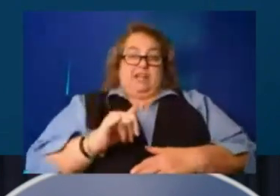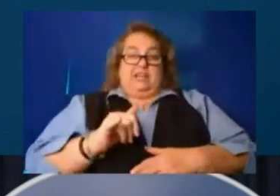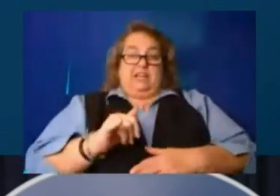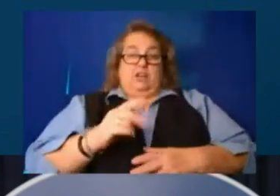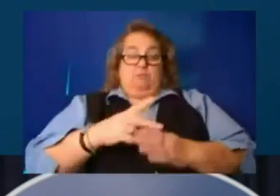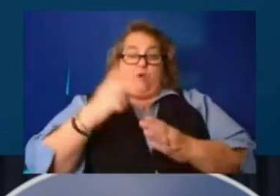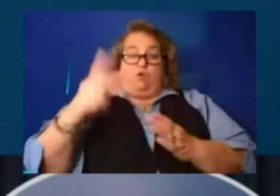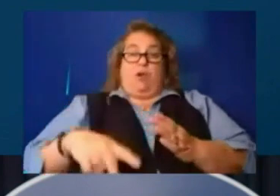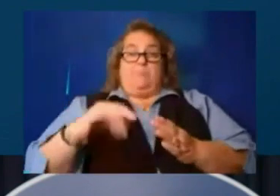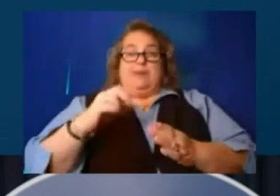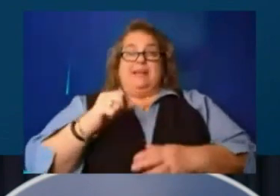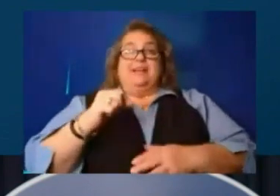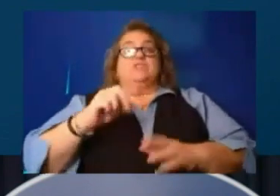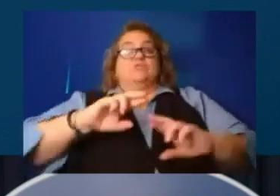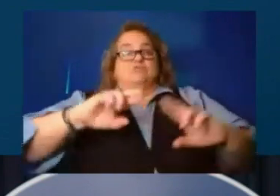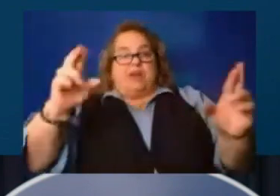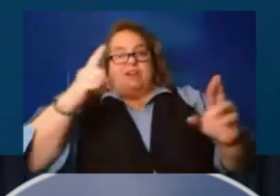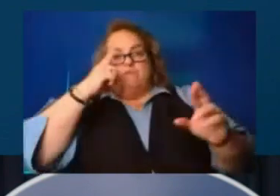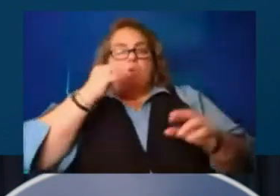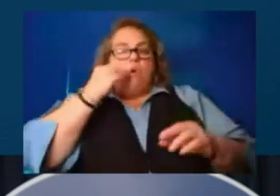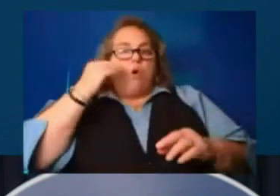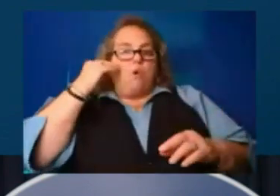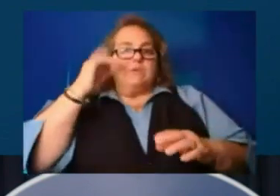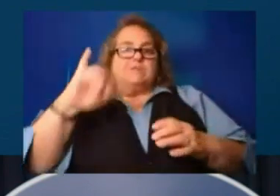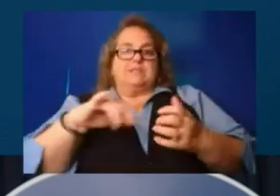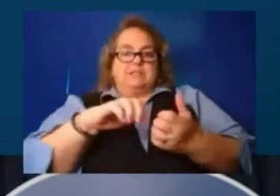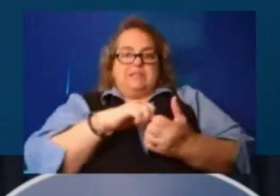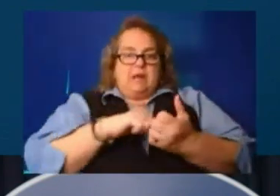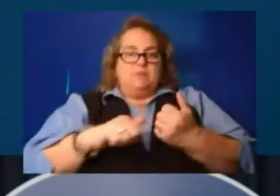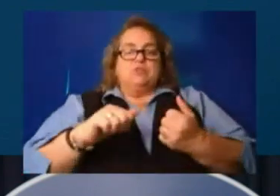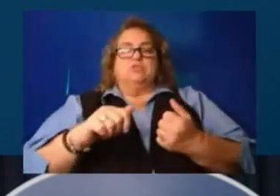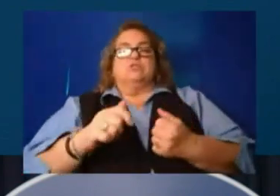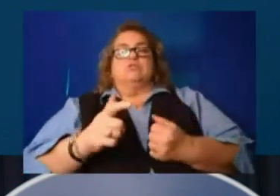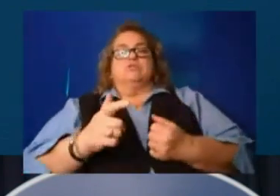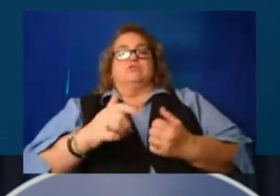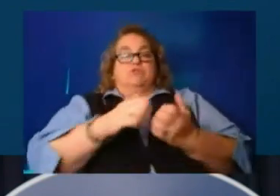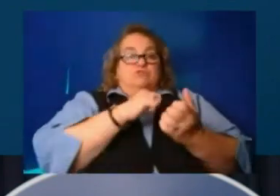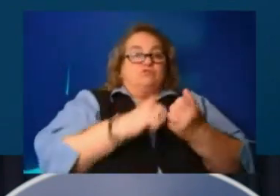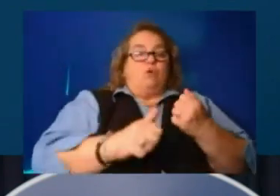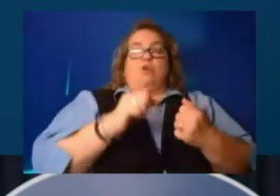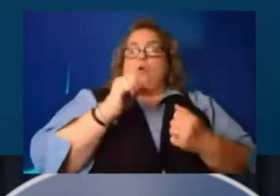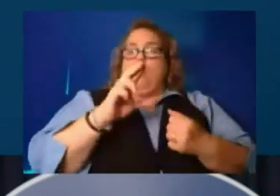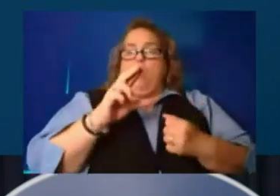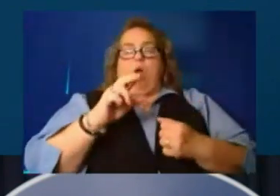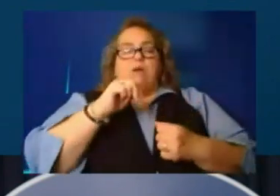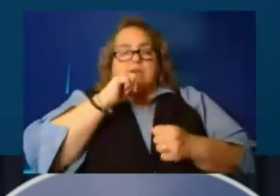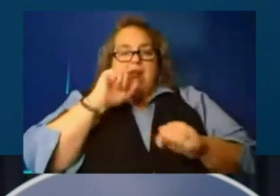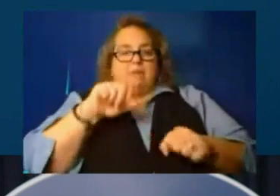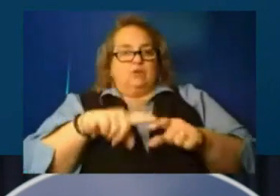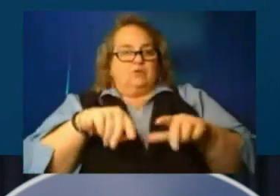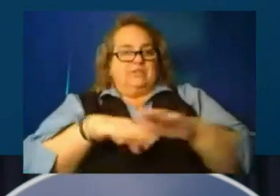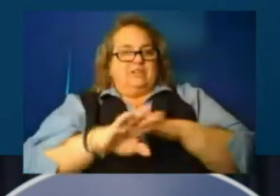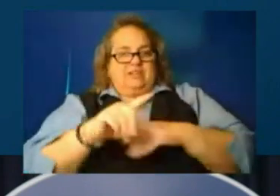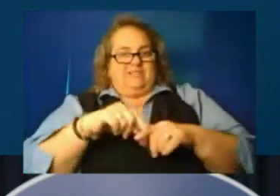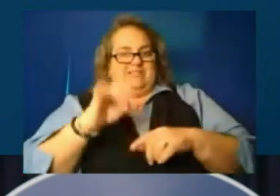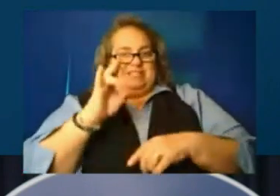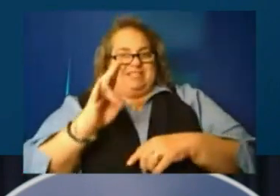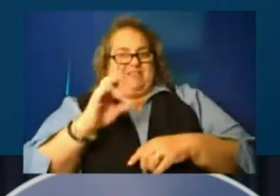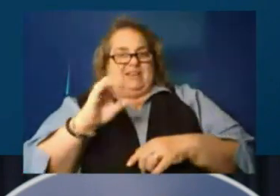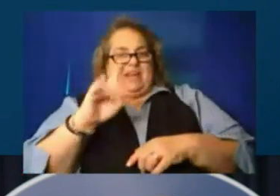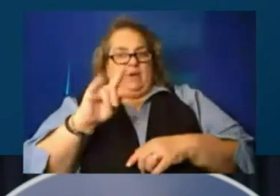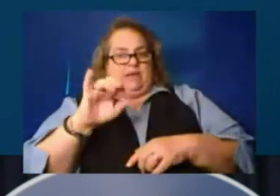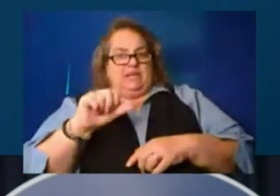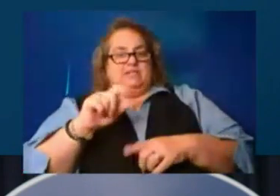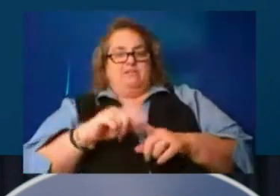majorly damaged, destroyed, or deemed not habitable in seven in the seven counties designated for FEMA